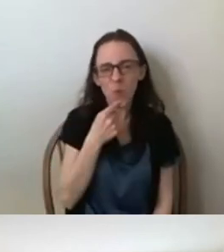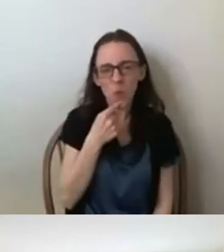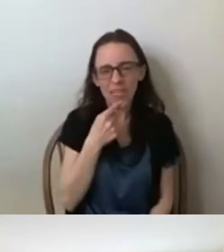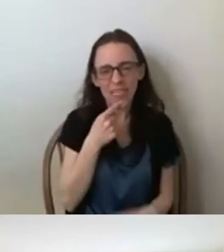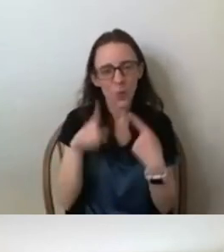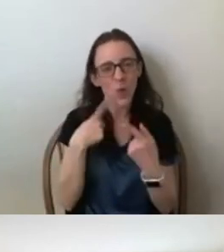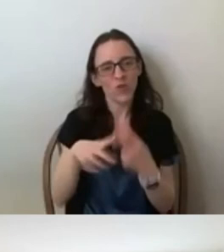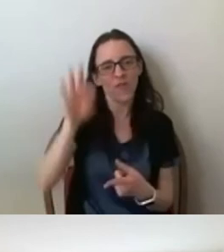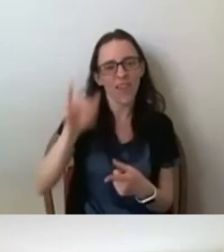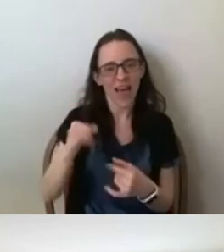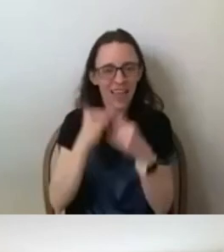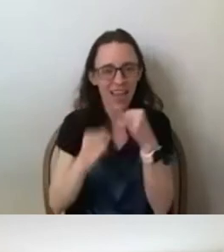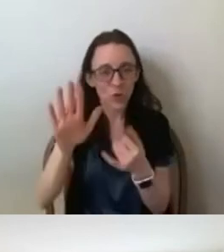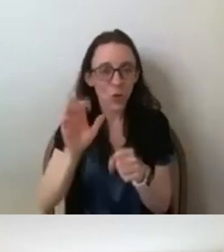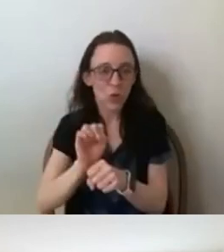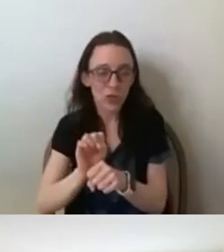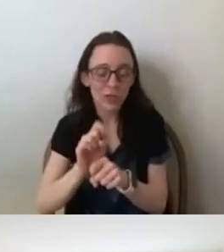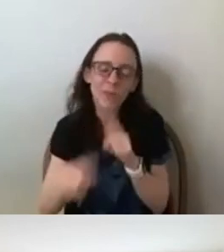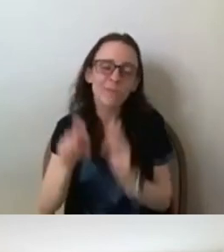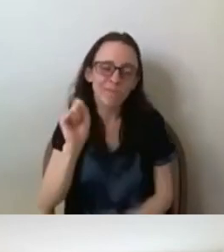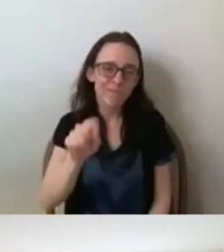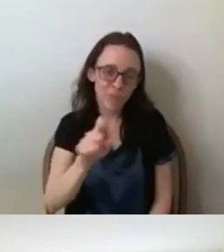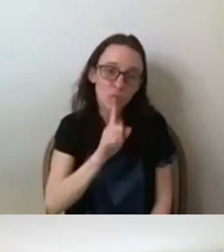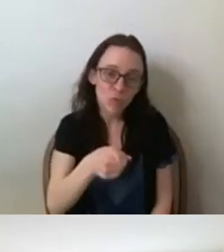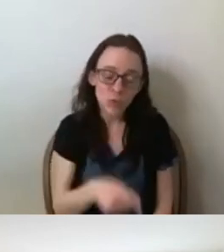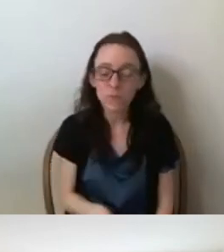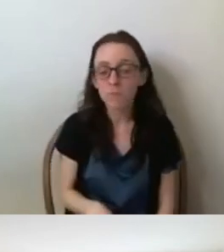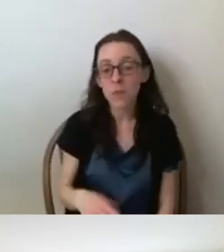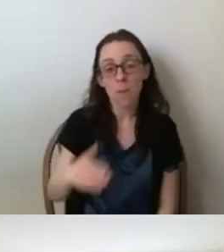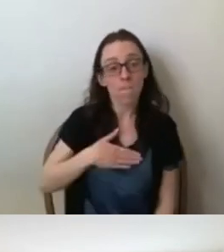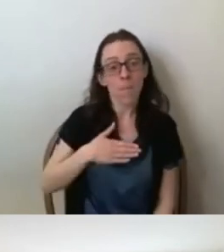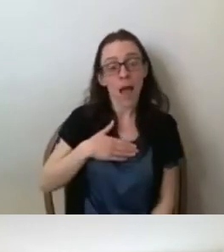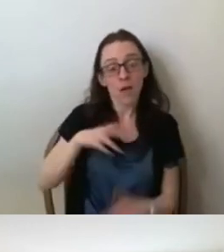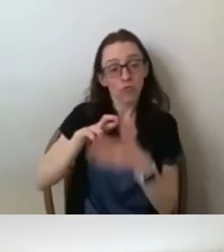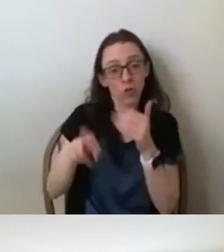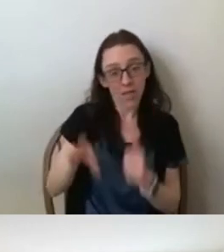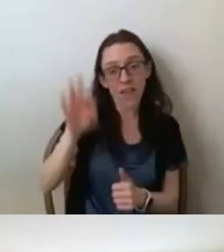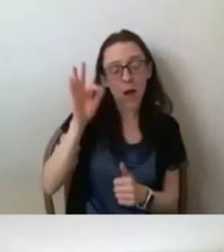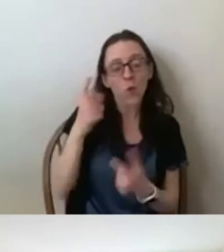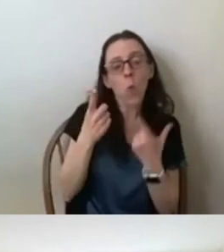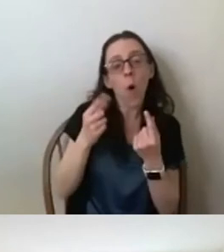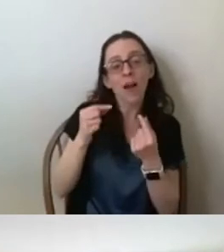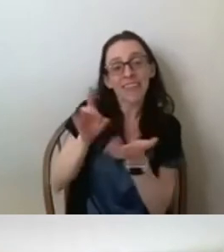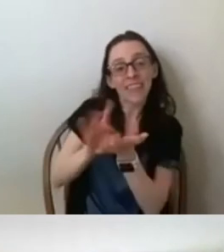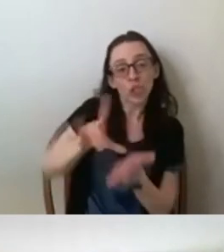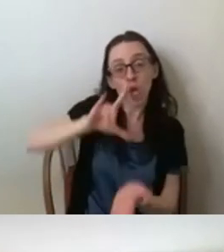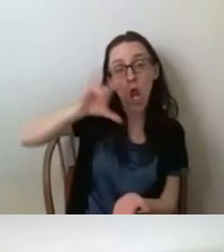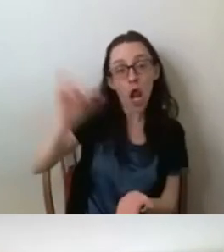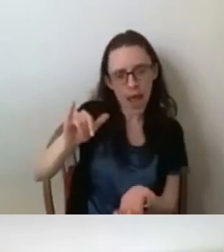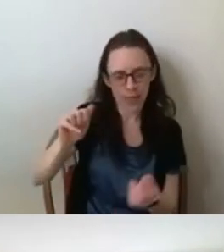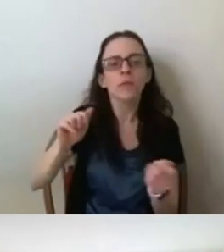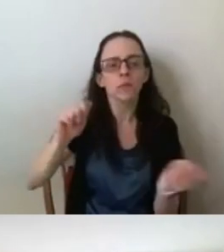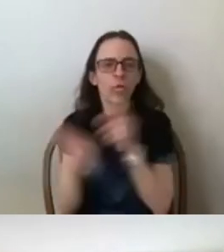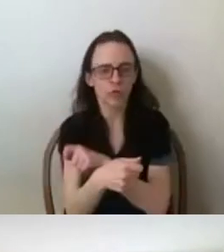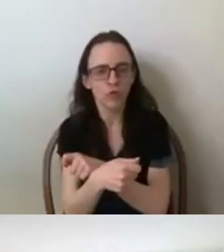But it is kind of true. What I found is that the evictions change, like the nature of the evictions changed more than they stopped. It